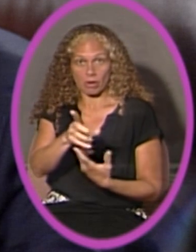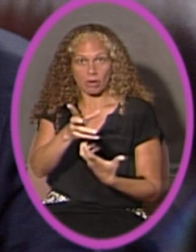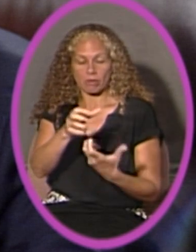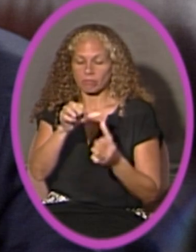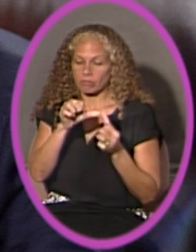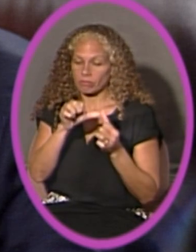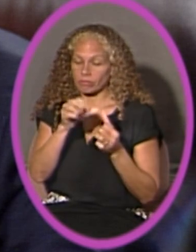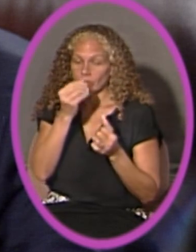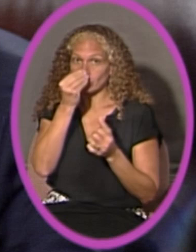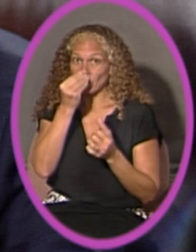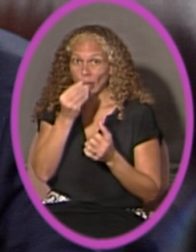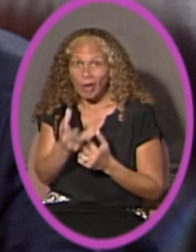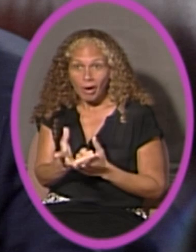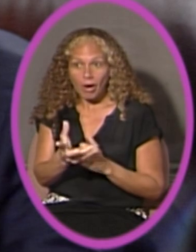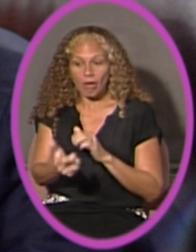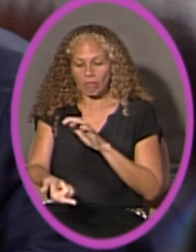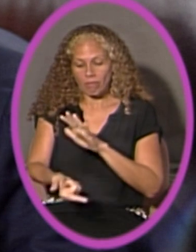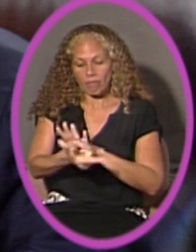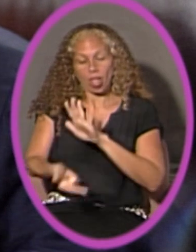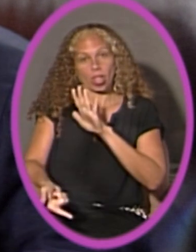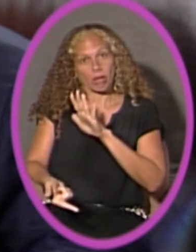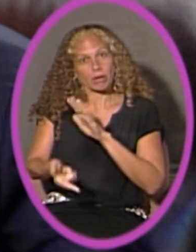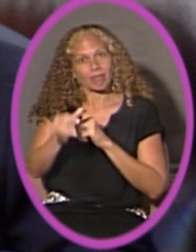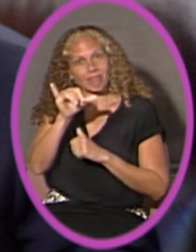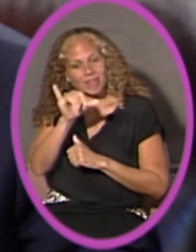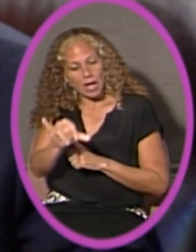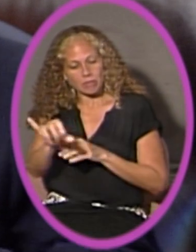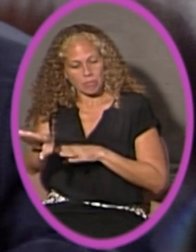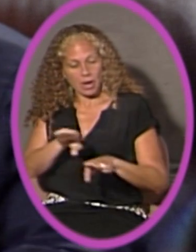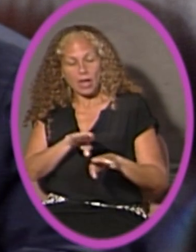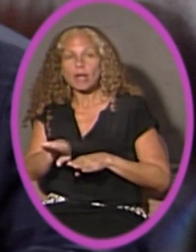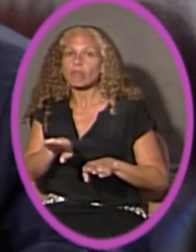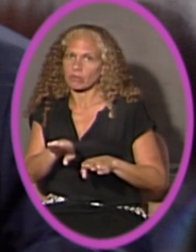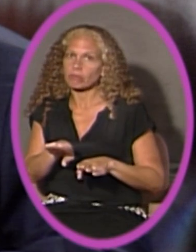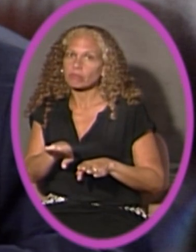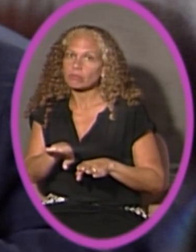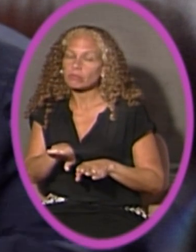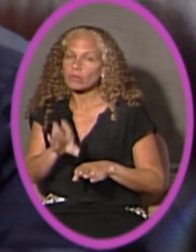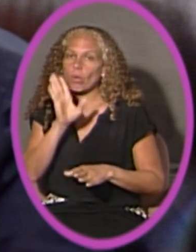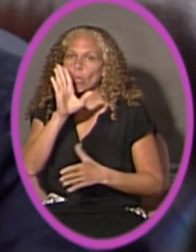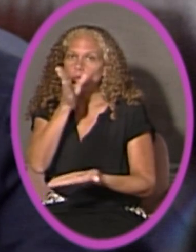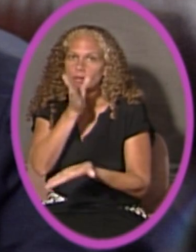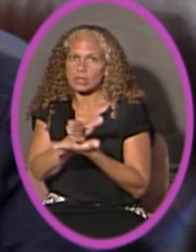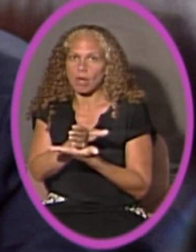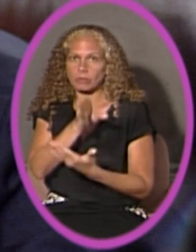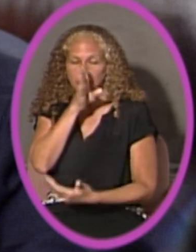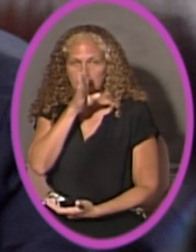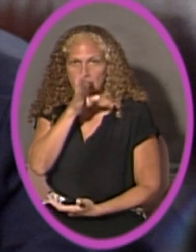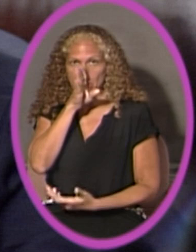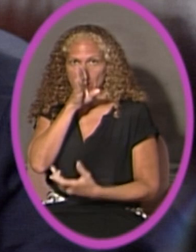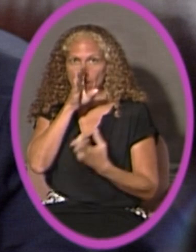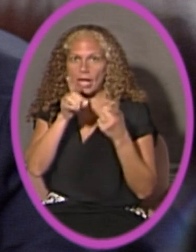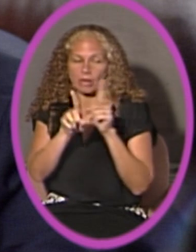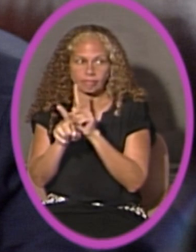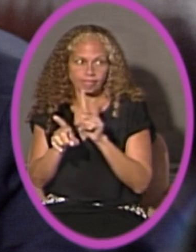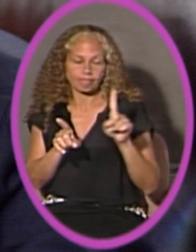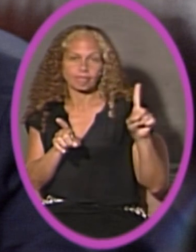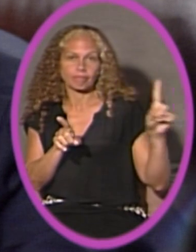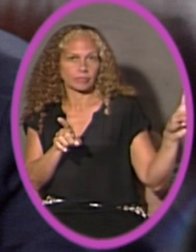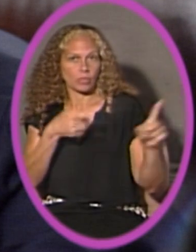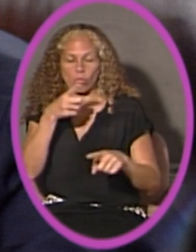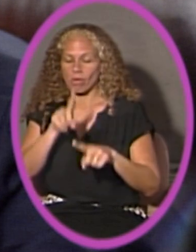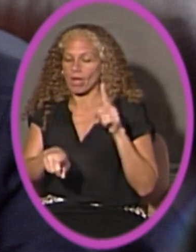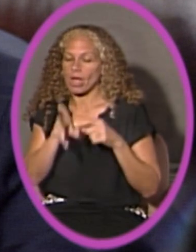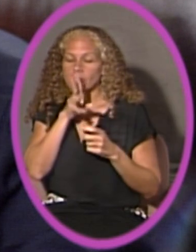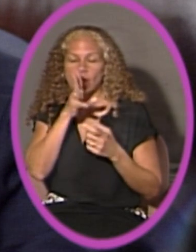board's decorum policies may be asked to yield the podium and have the microphone turned off and will not be permitted to continue to address the